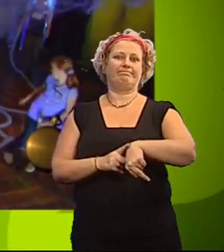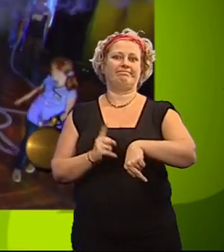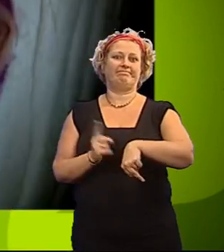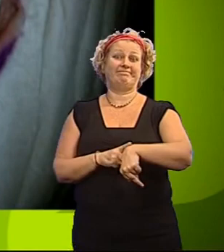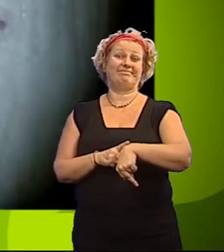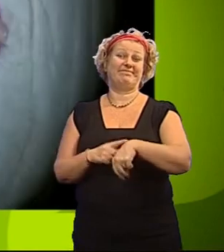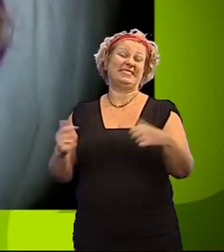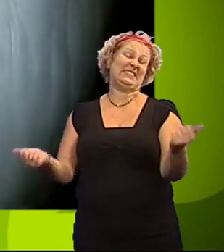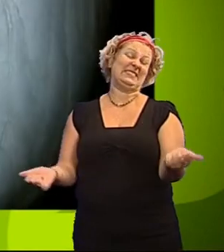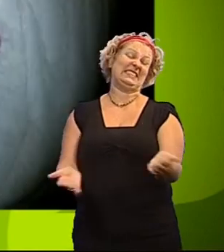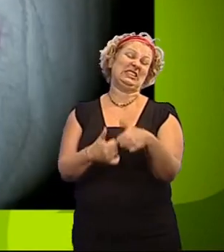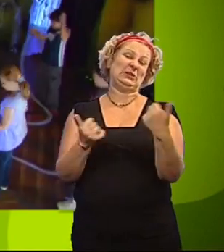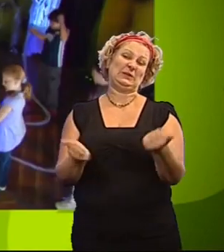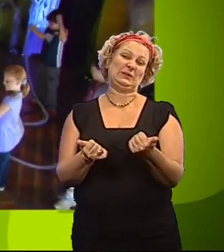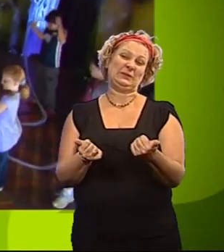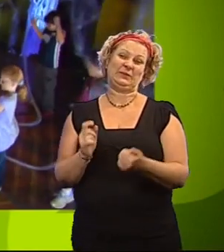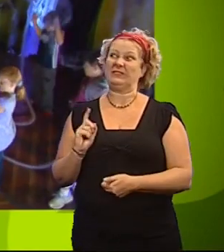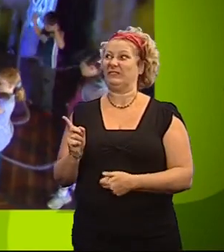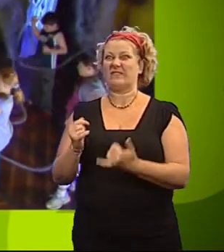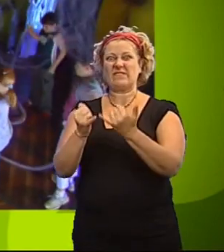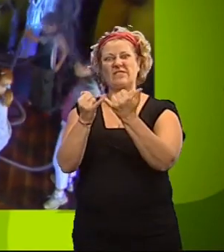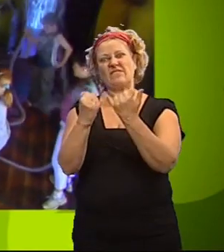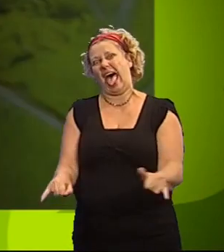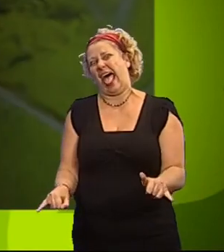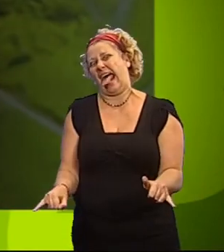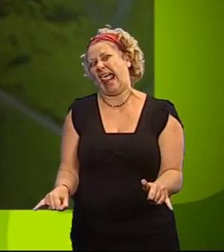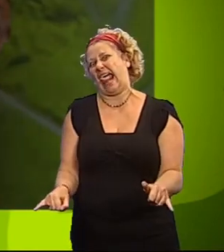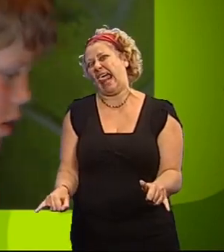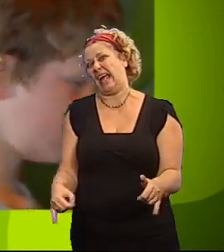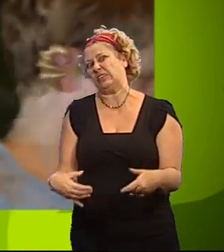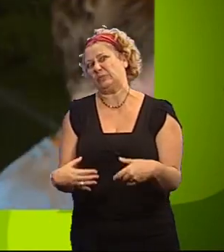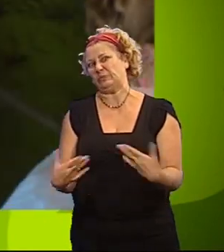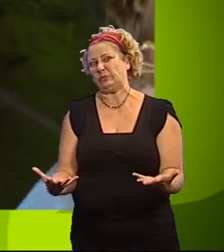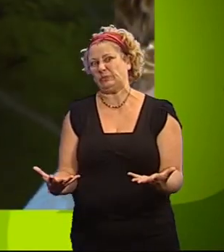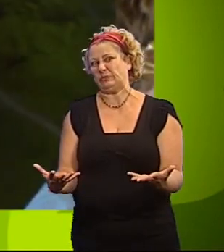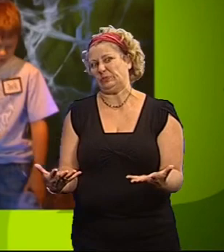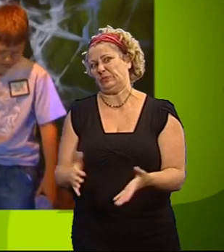Your time is up. You have failed miserably.